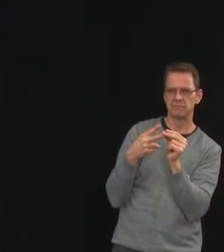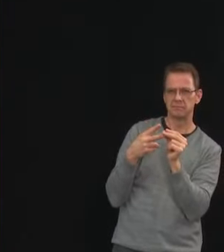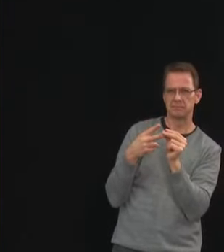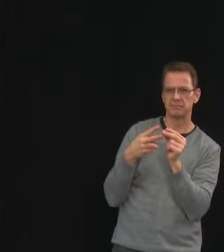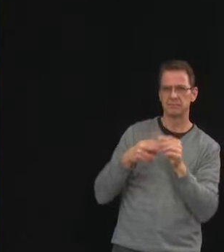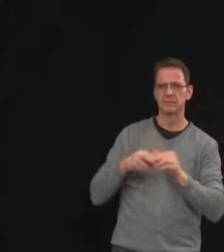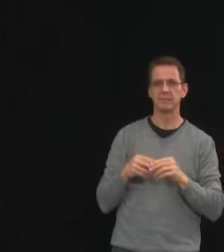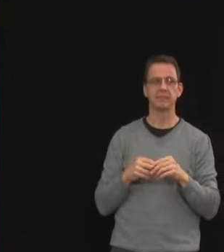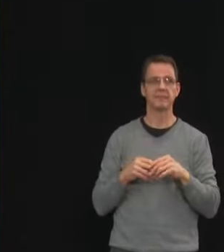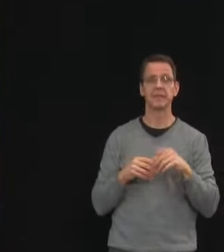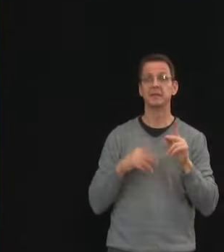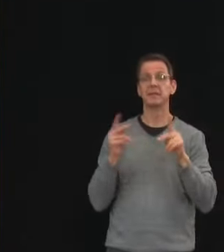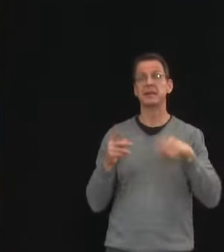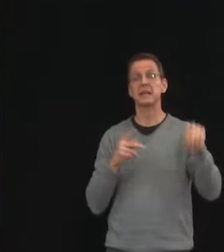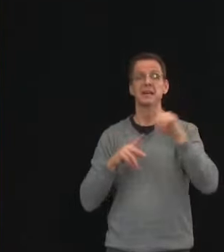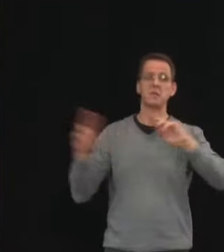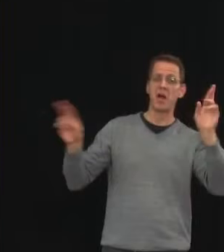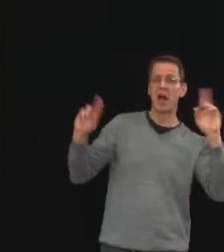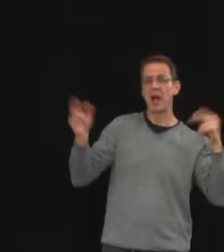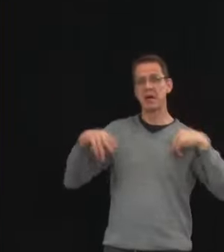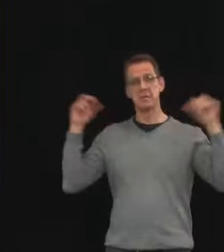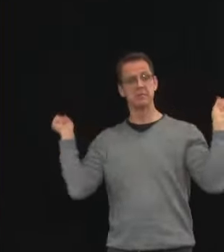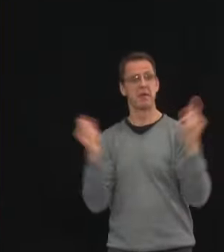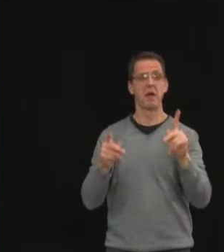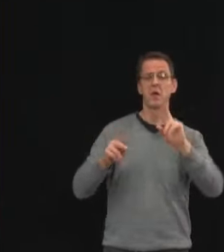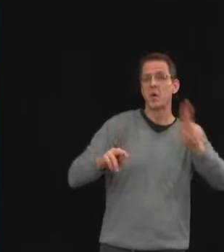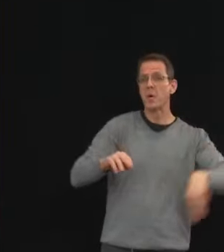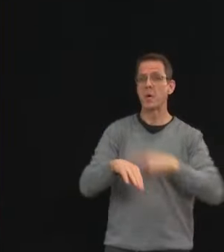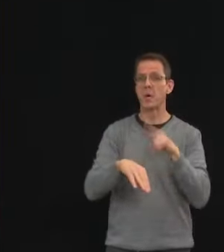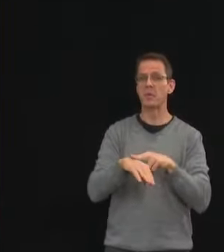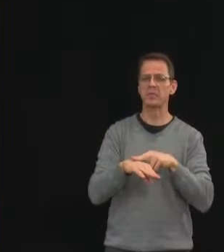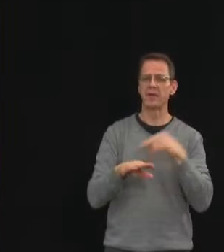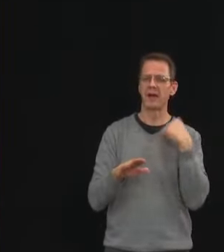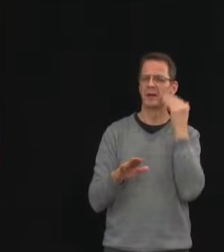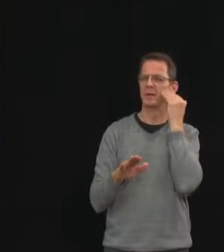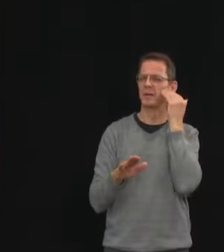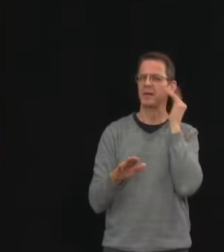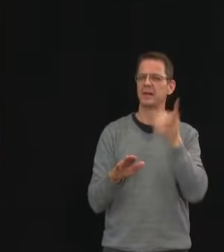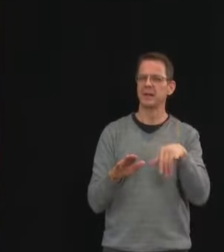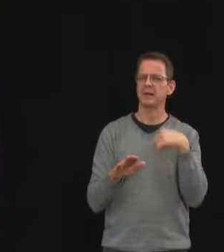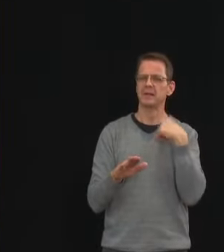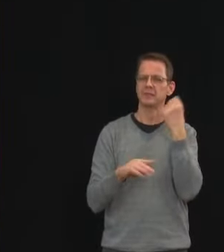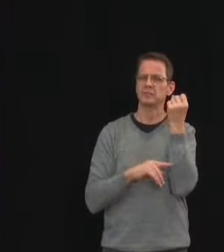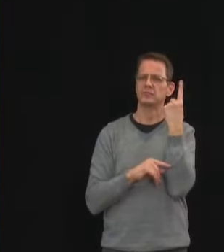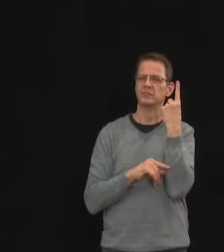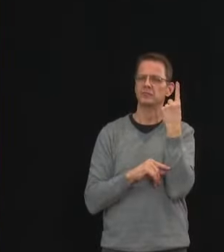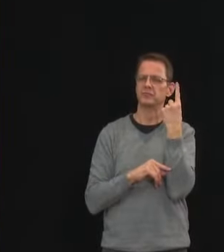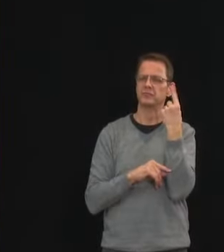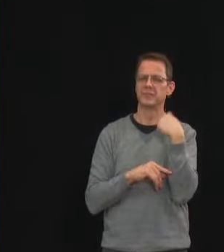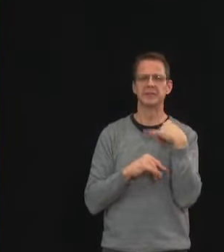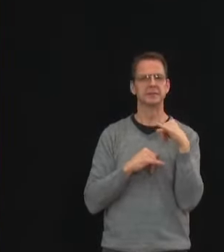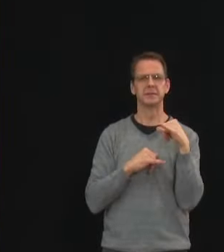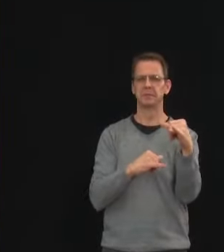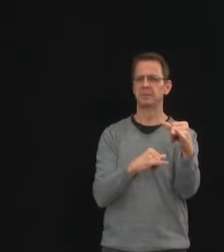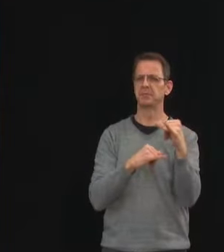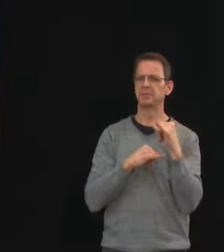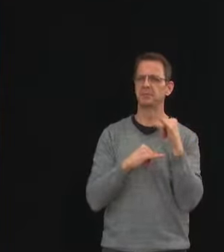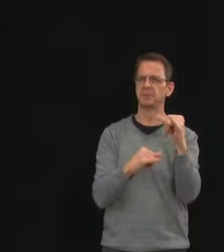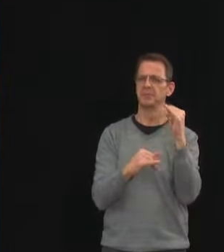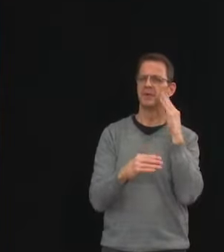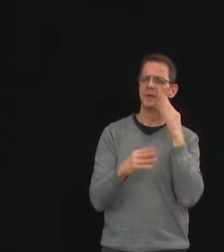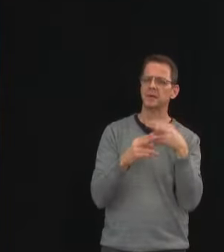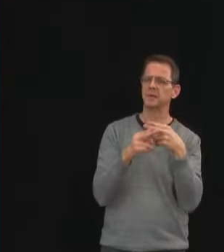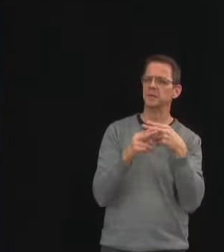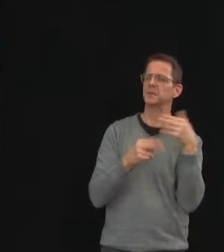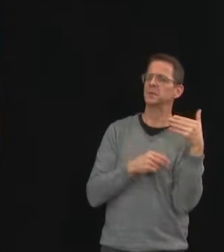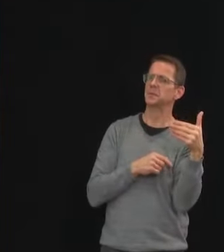used to be I hear your concerns I share them we all want to get back to that place as soon as possible but for that to